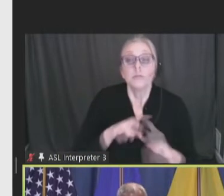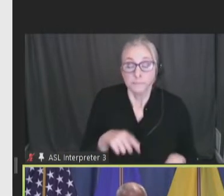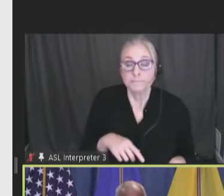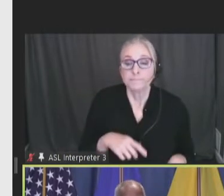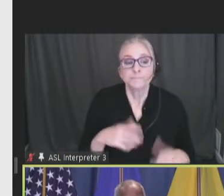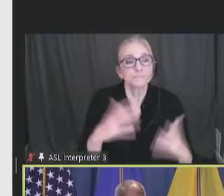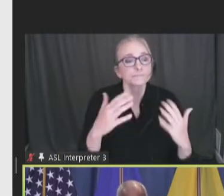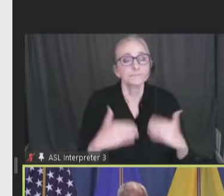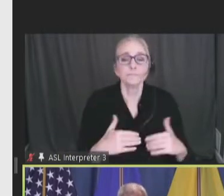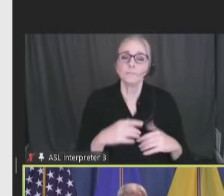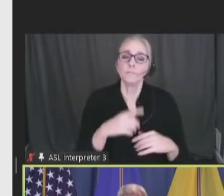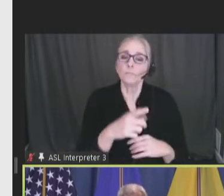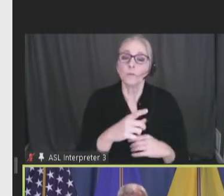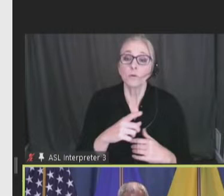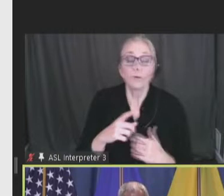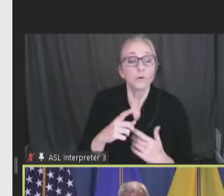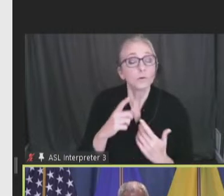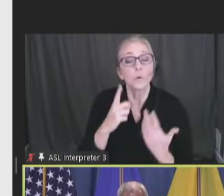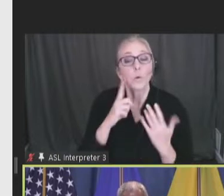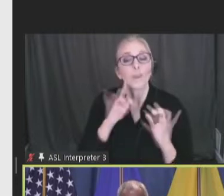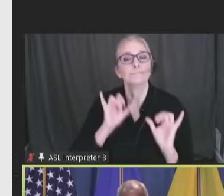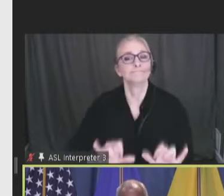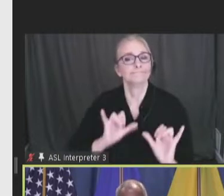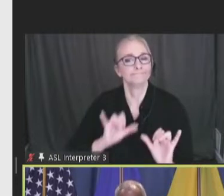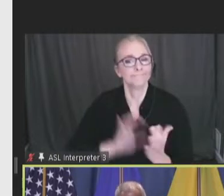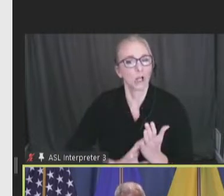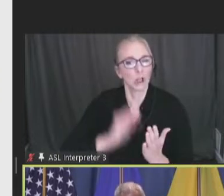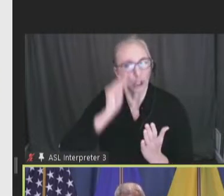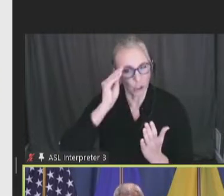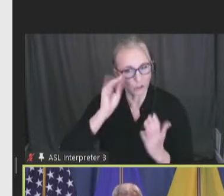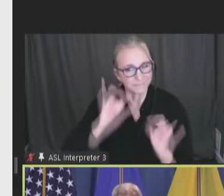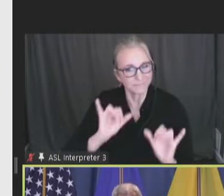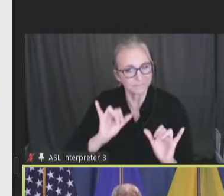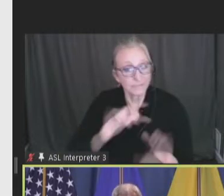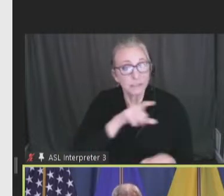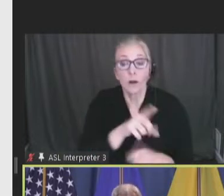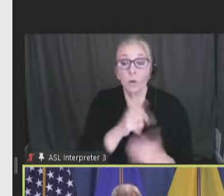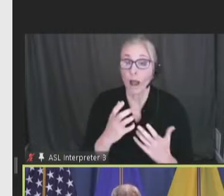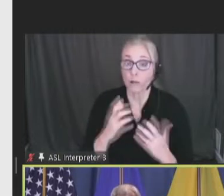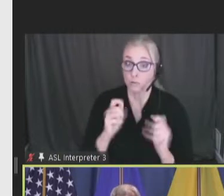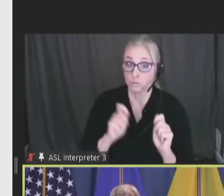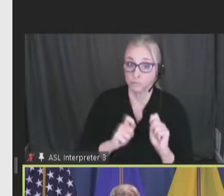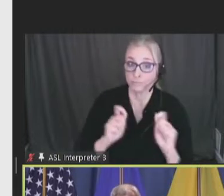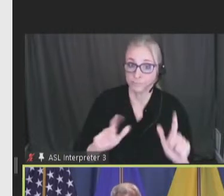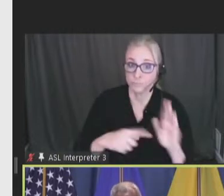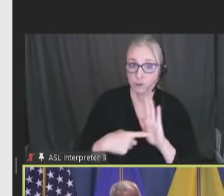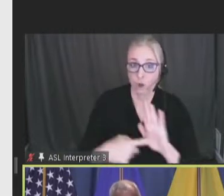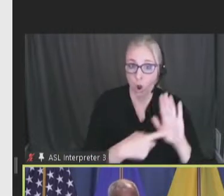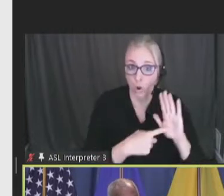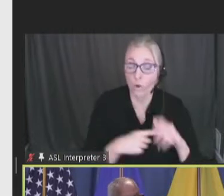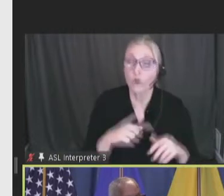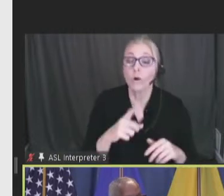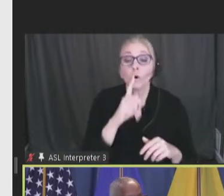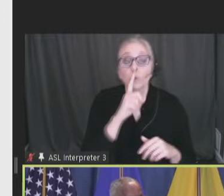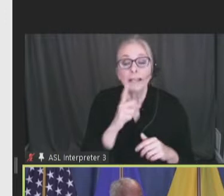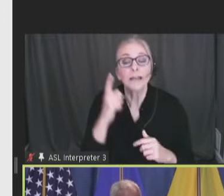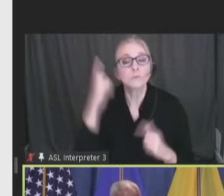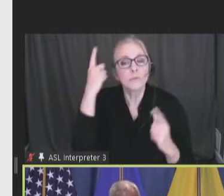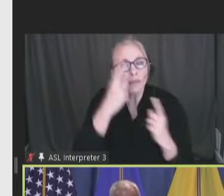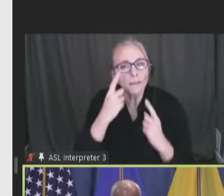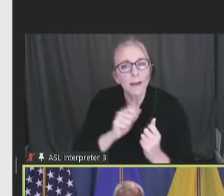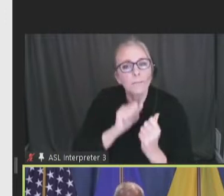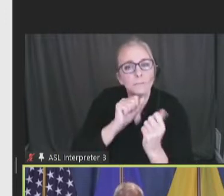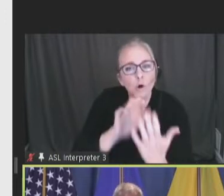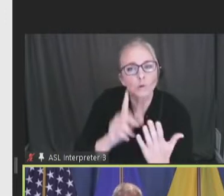So, our lessons learned that I'd like to really share with you as you consider approaches for